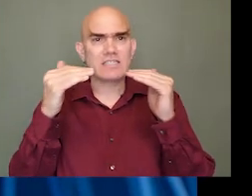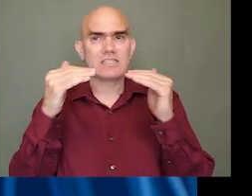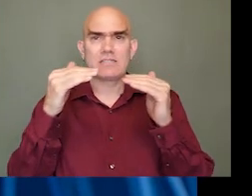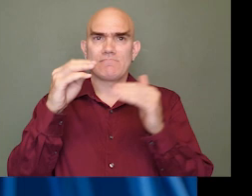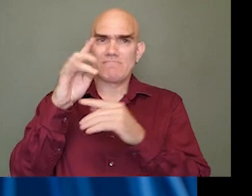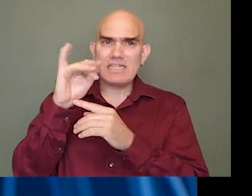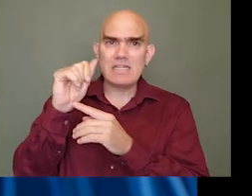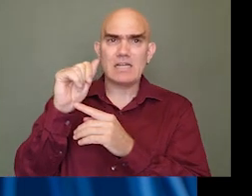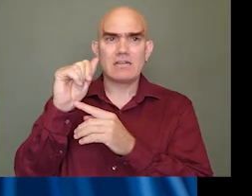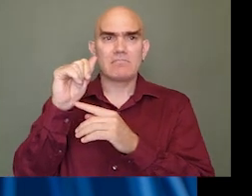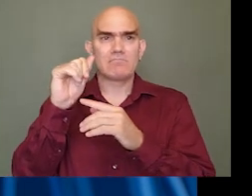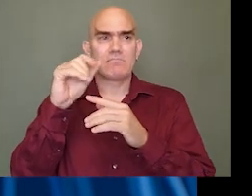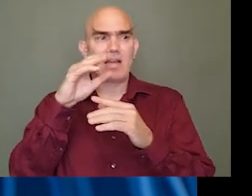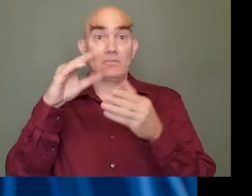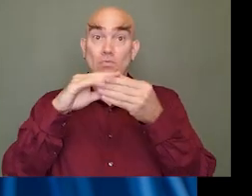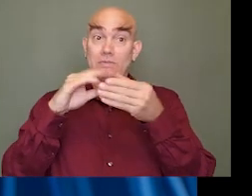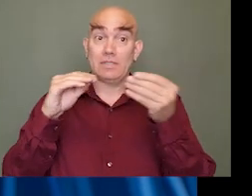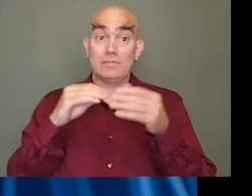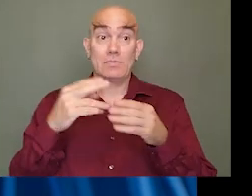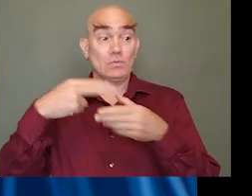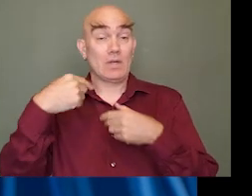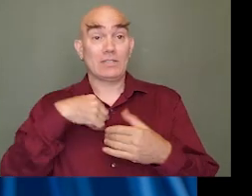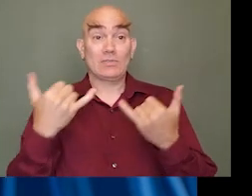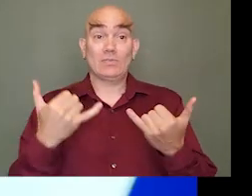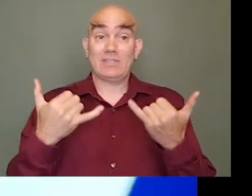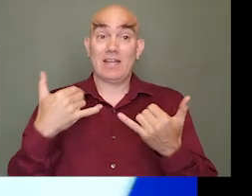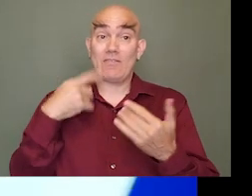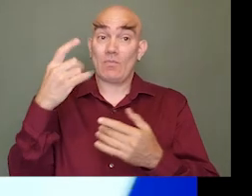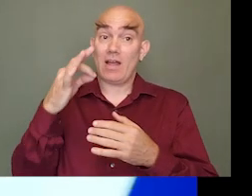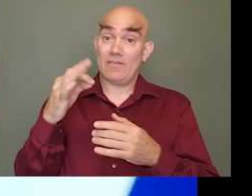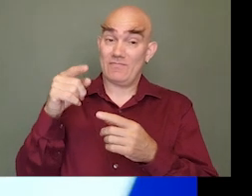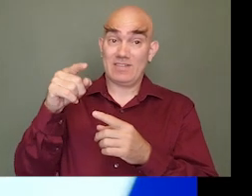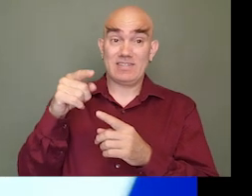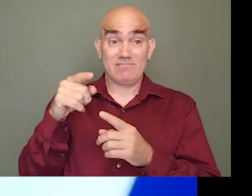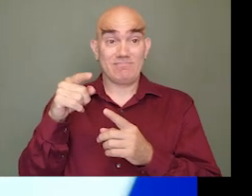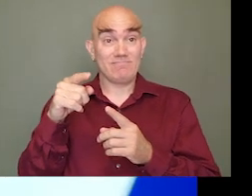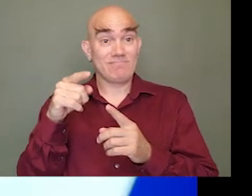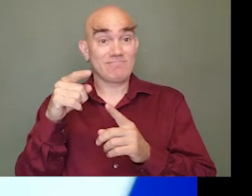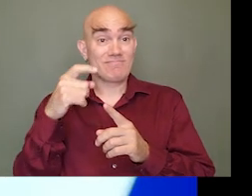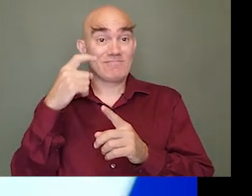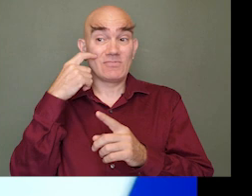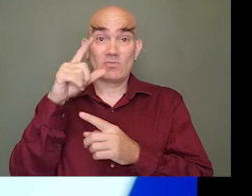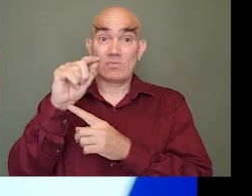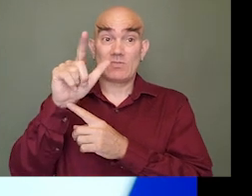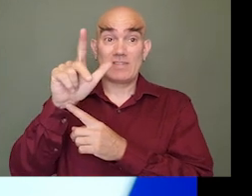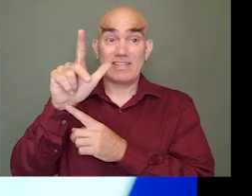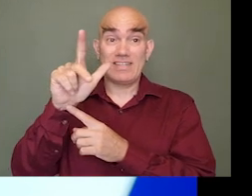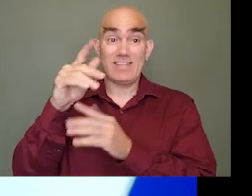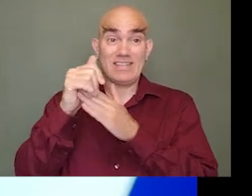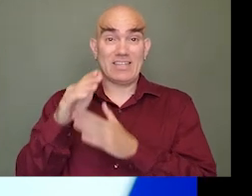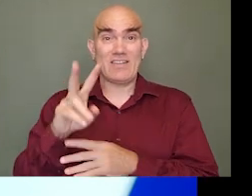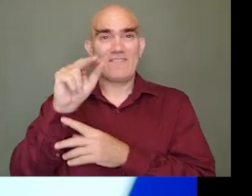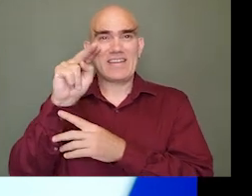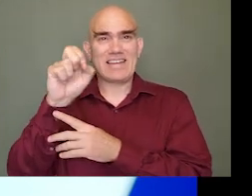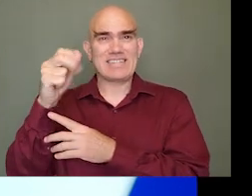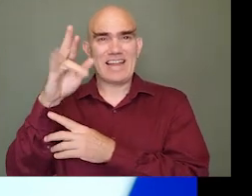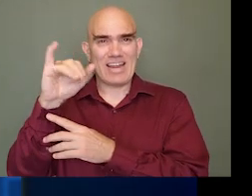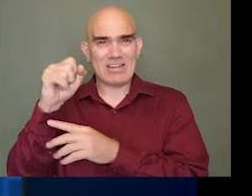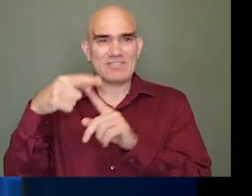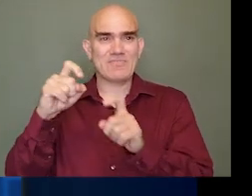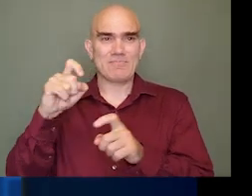justice, media, and storytelling. Joining us today, one of the 2023 leaders, Vanessa Harris, from Strategy